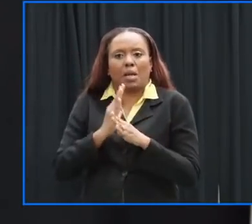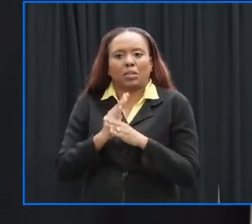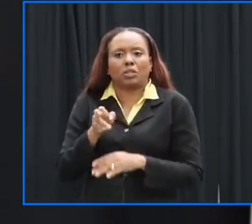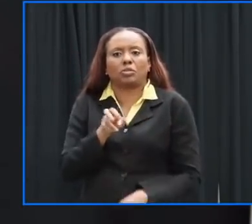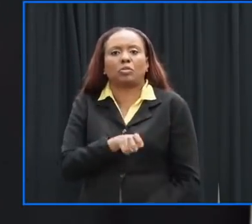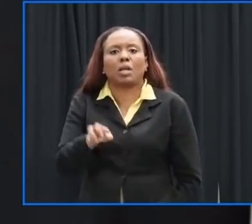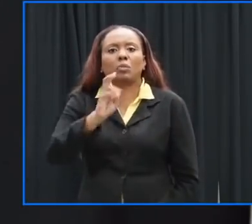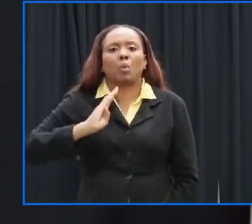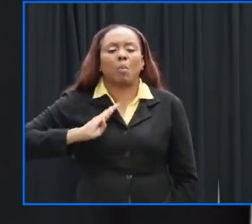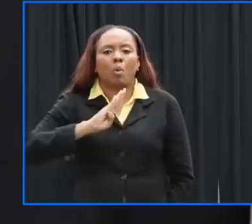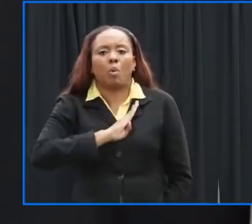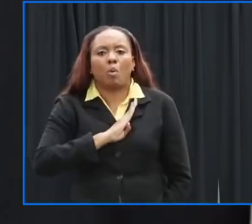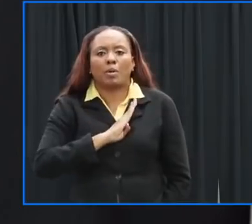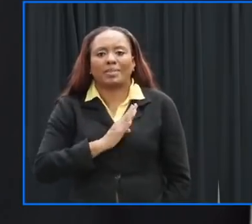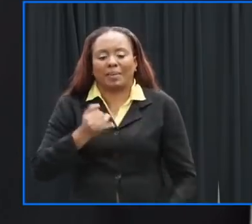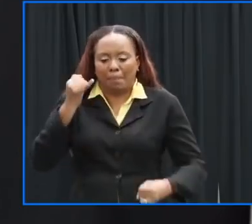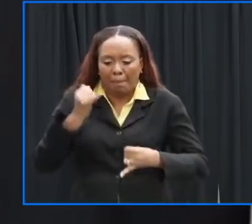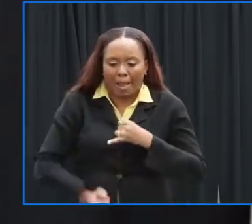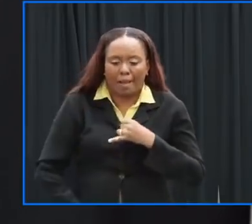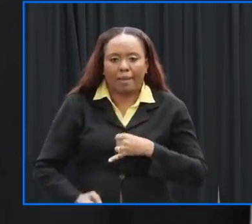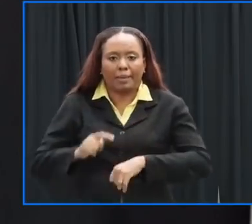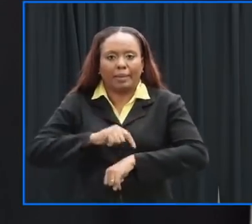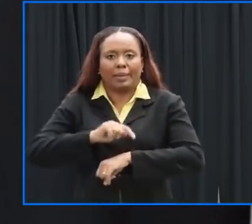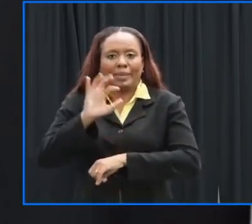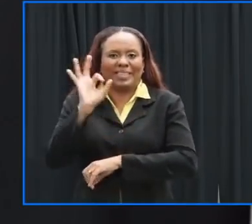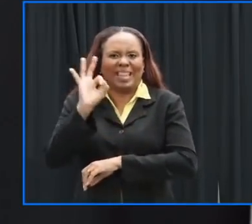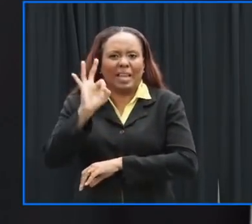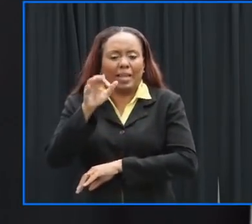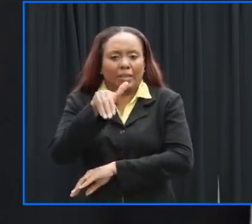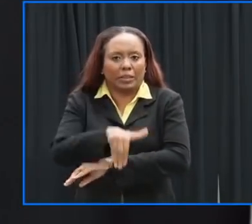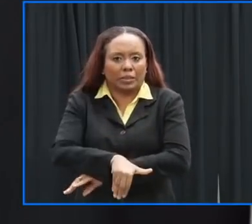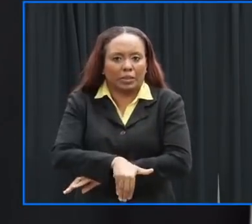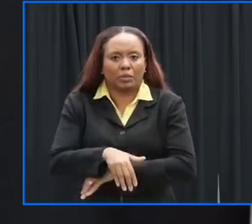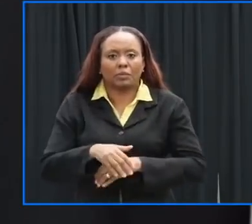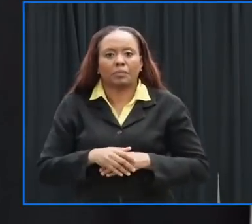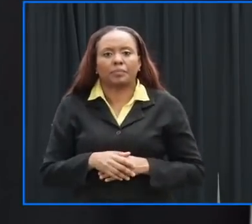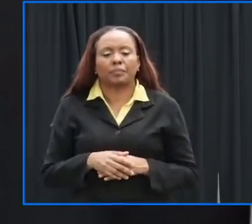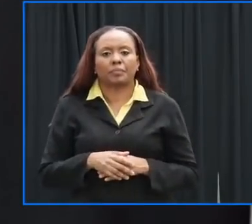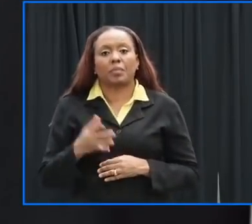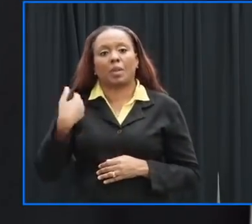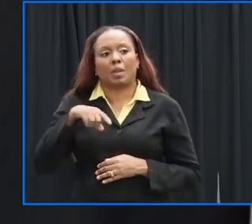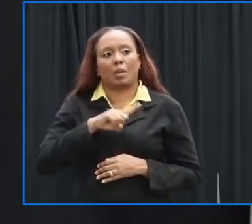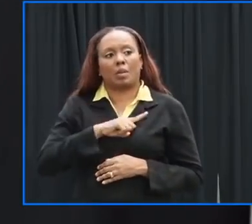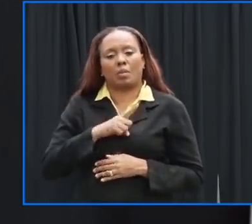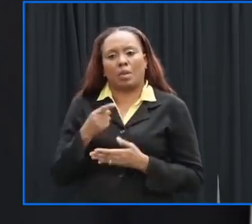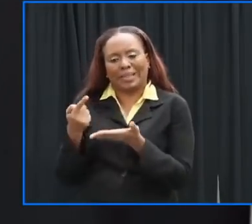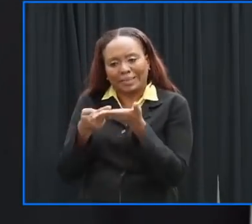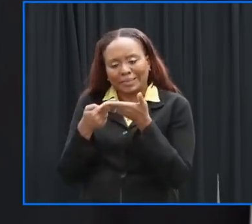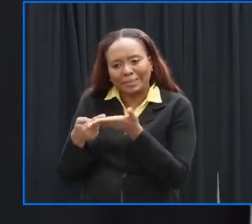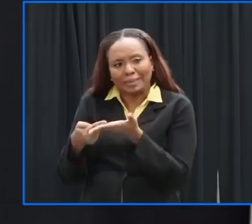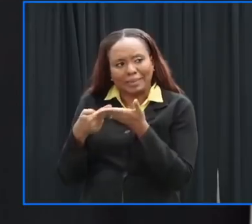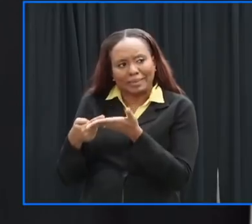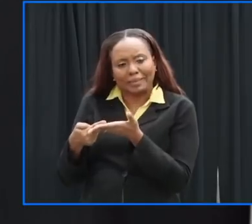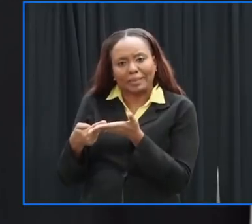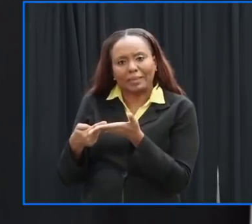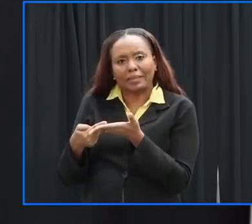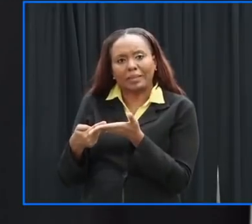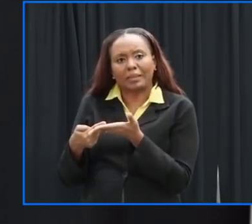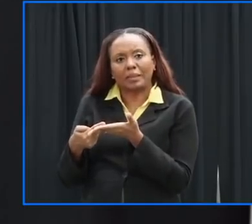we have had to take a decision which we have not taken lightly we consulted we consulted uh